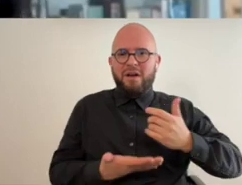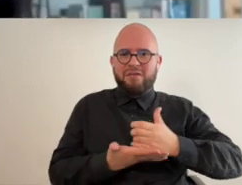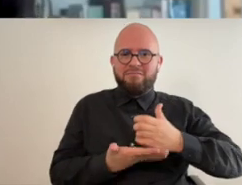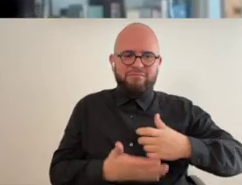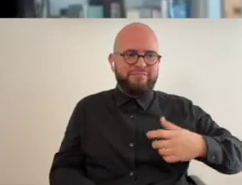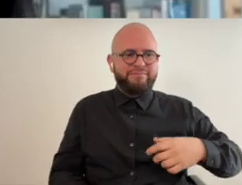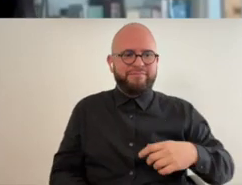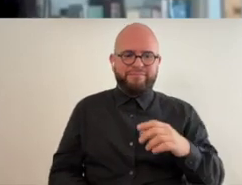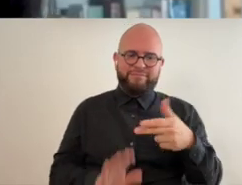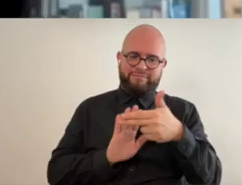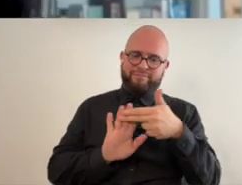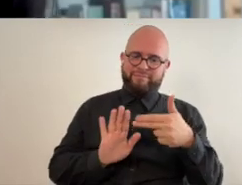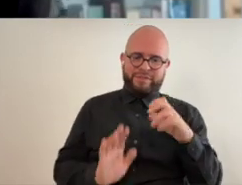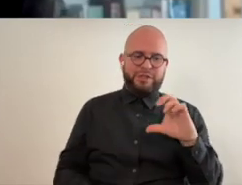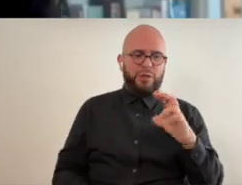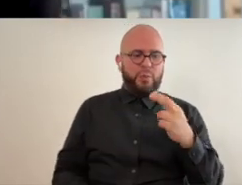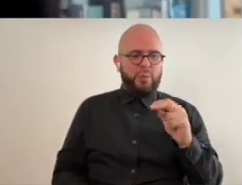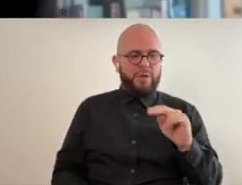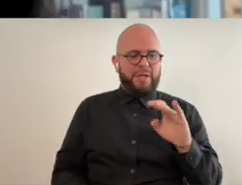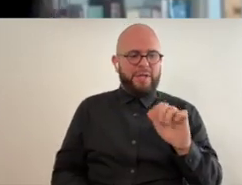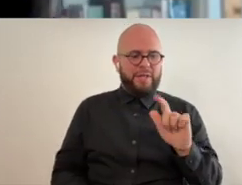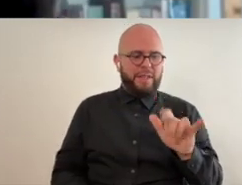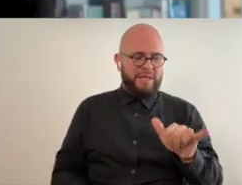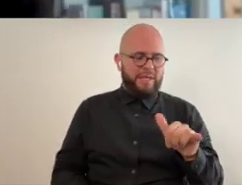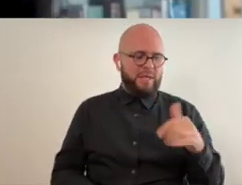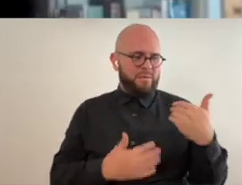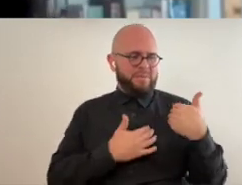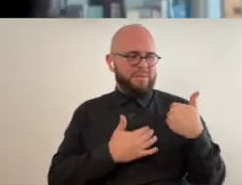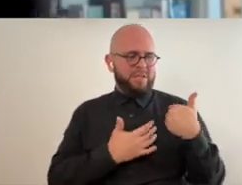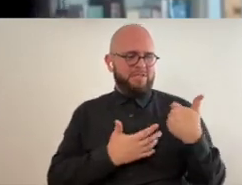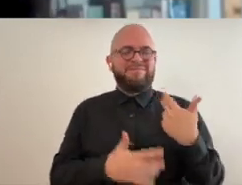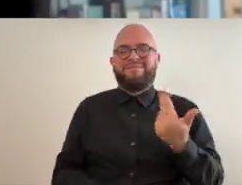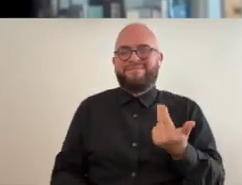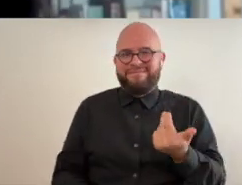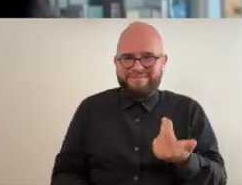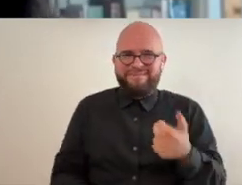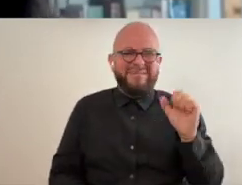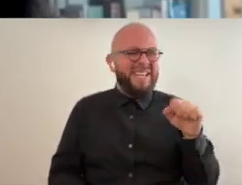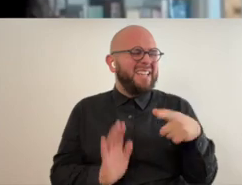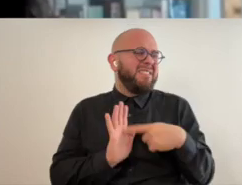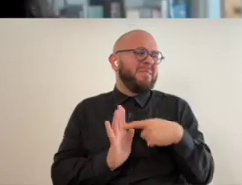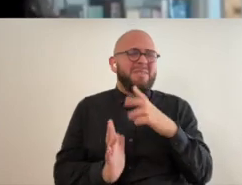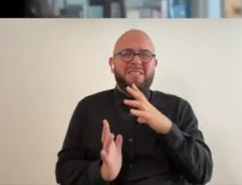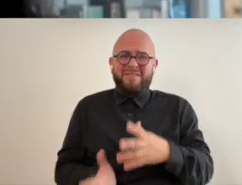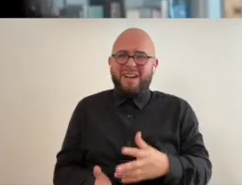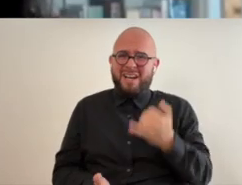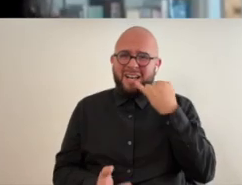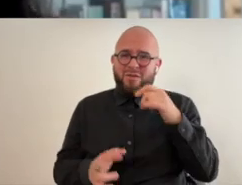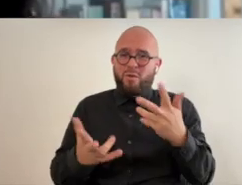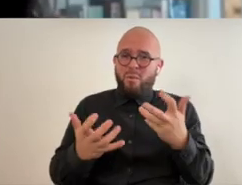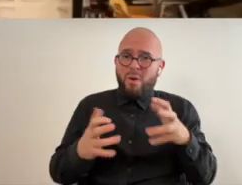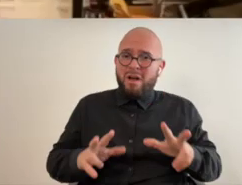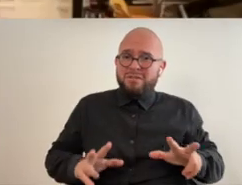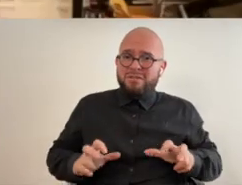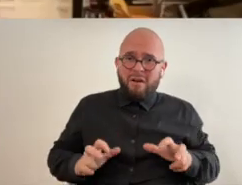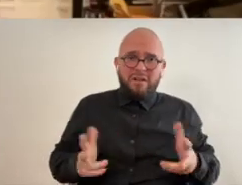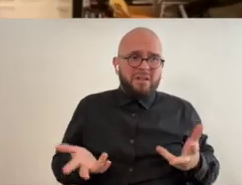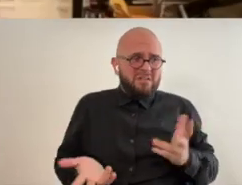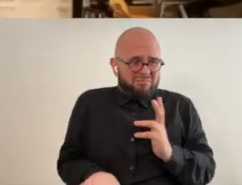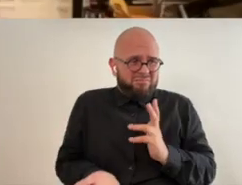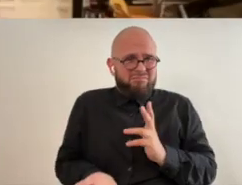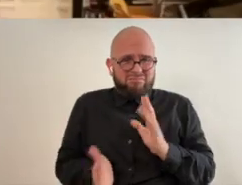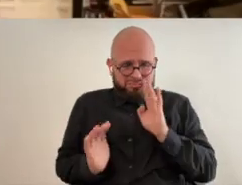right yeah that sometimes it's like you know what maybe if did good time just to be a little selfish it's not so wrong yes